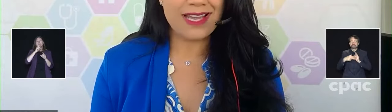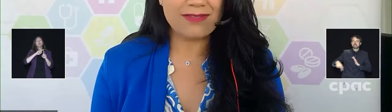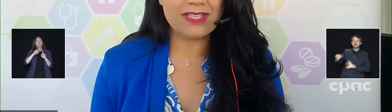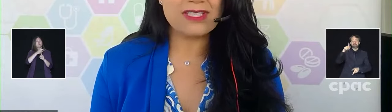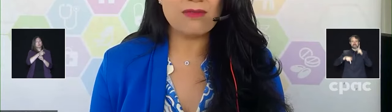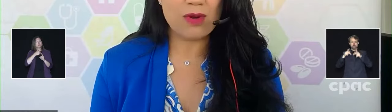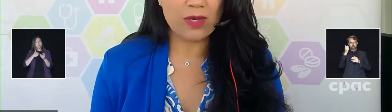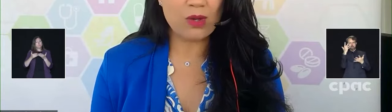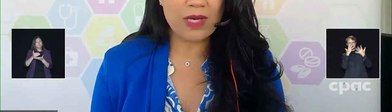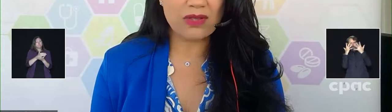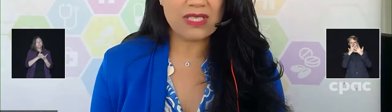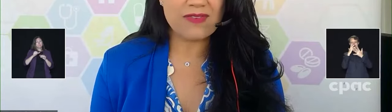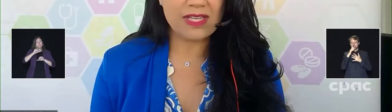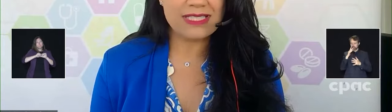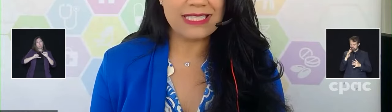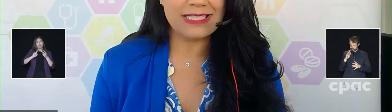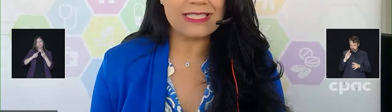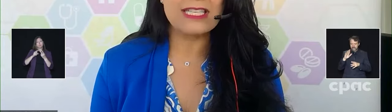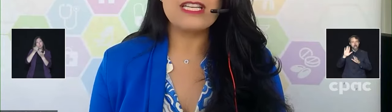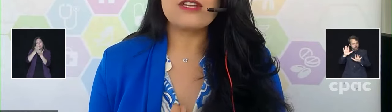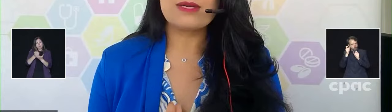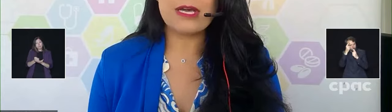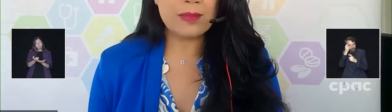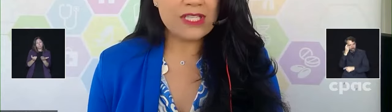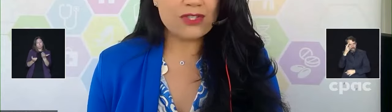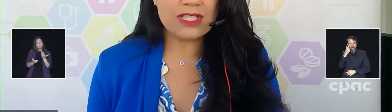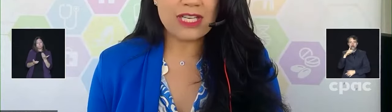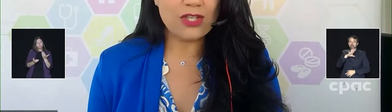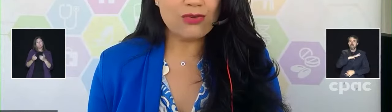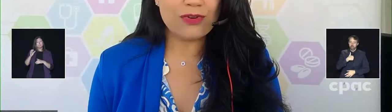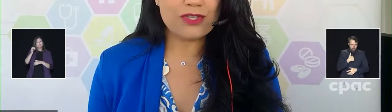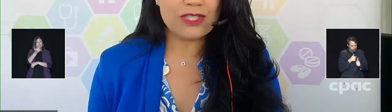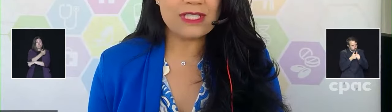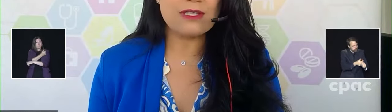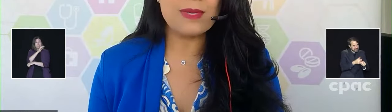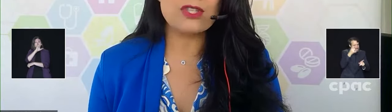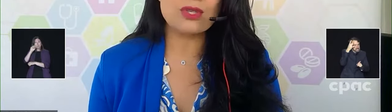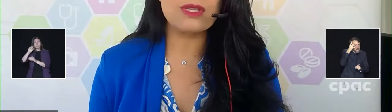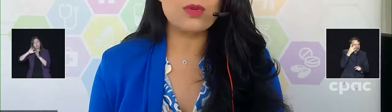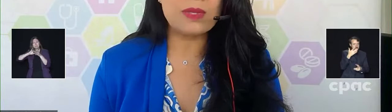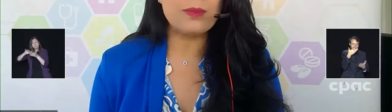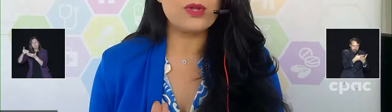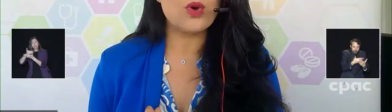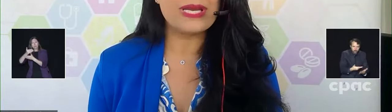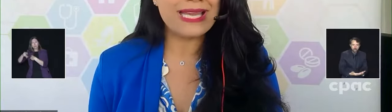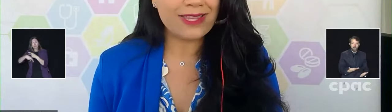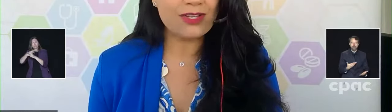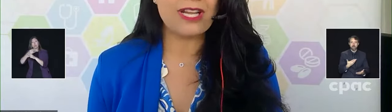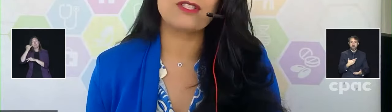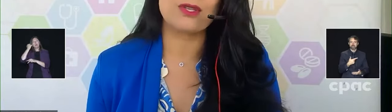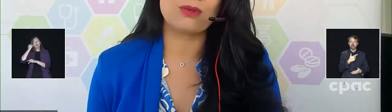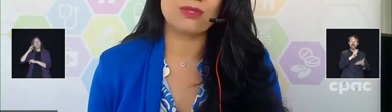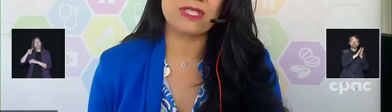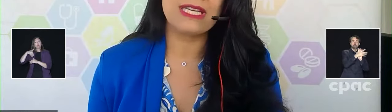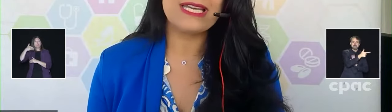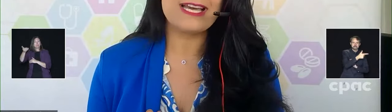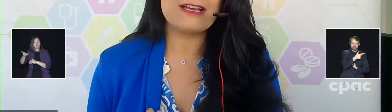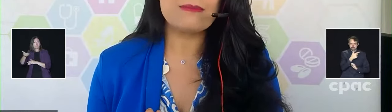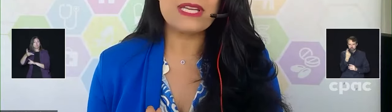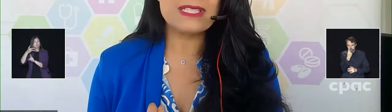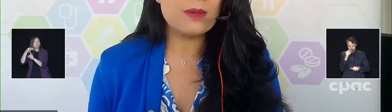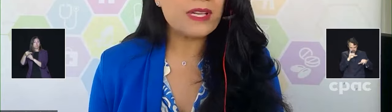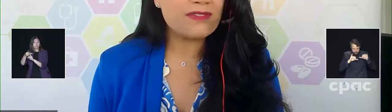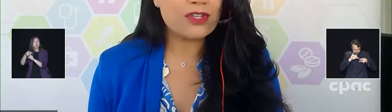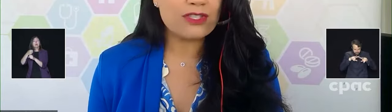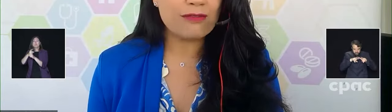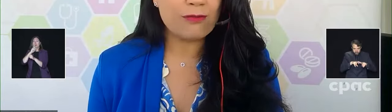evidence of what we know about these vaccines. Companies are studying new versions to make sure that when people go and get their next dose, it's the